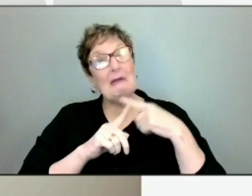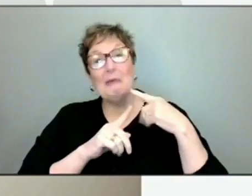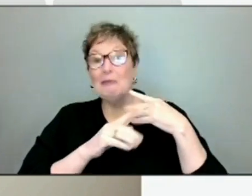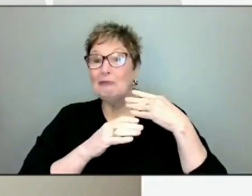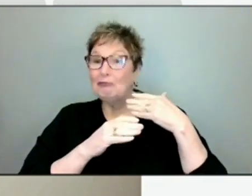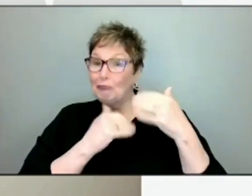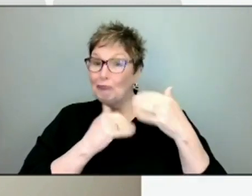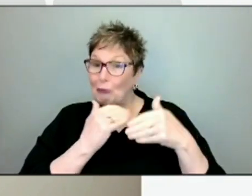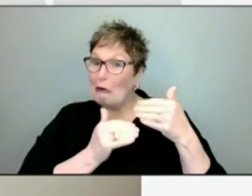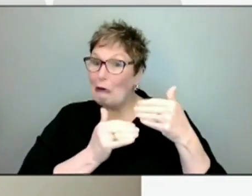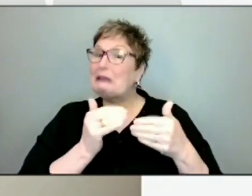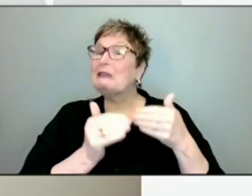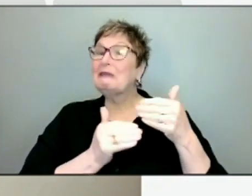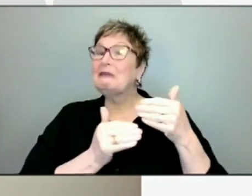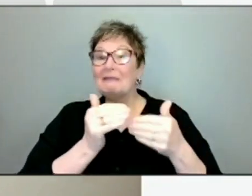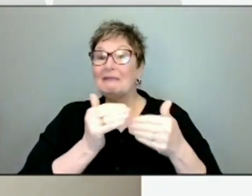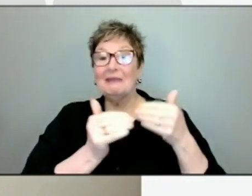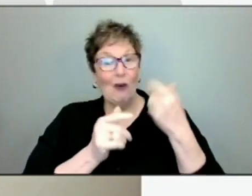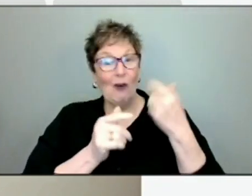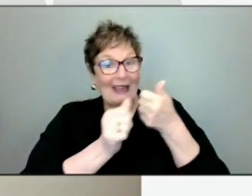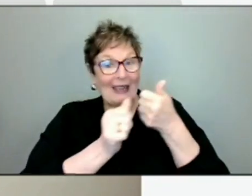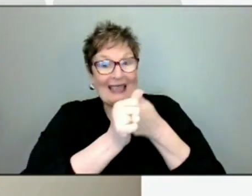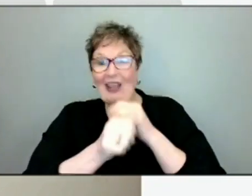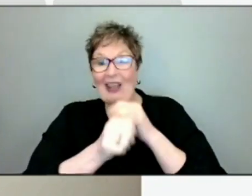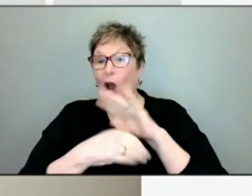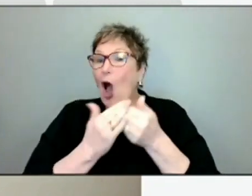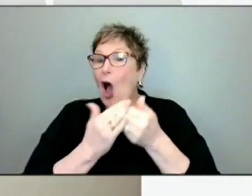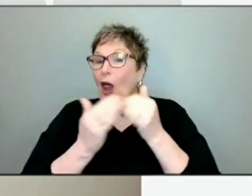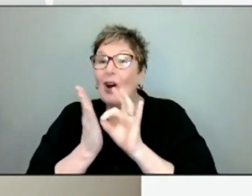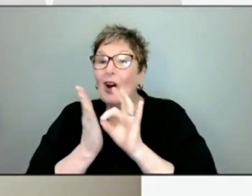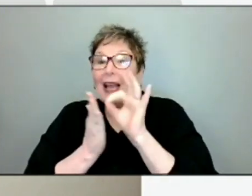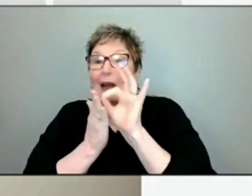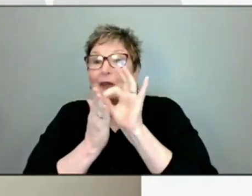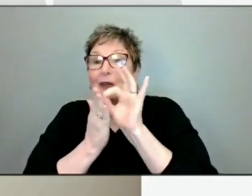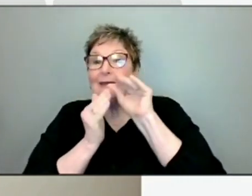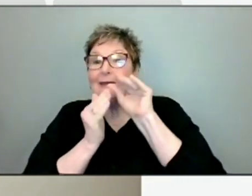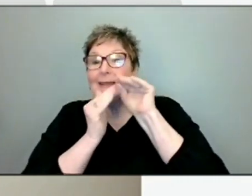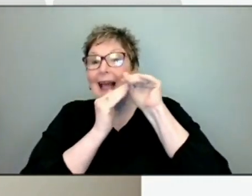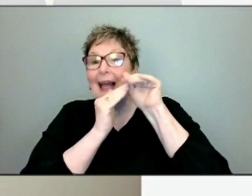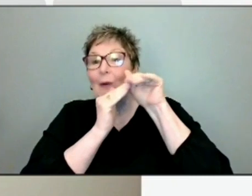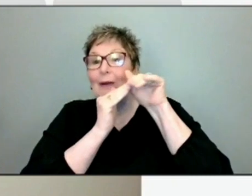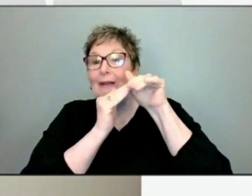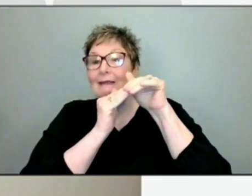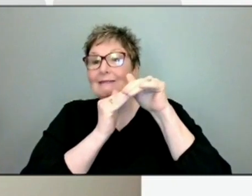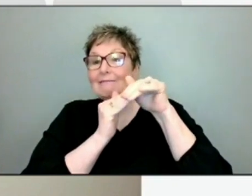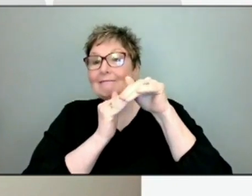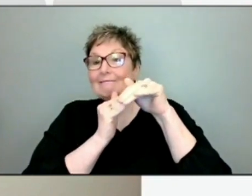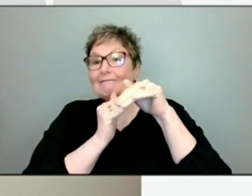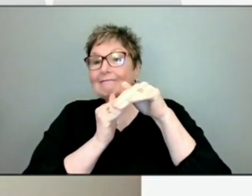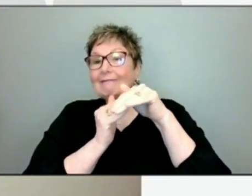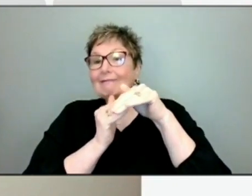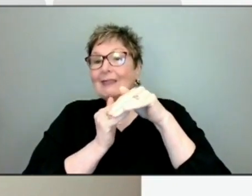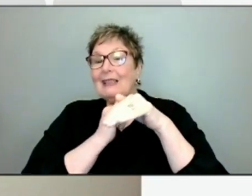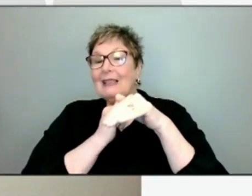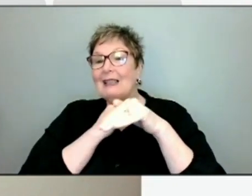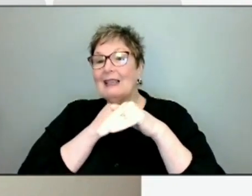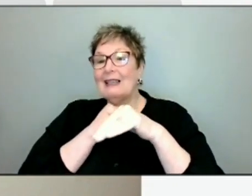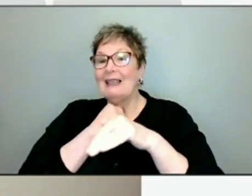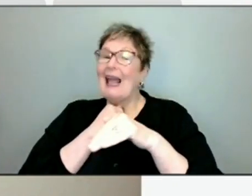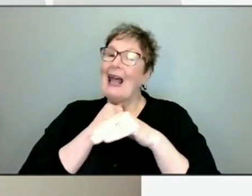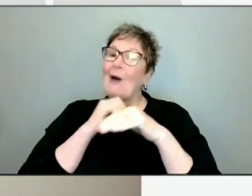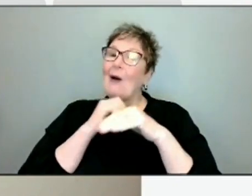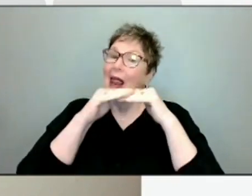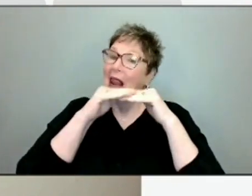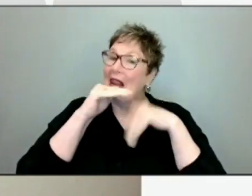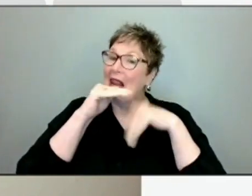all fronts. All of our case counts are continuing to go down forward. We are at the point where we're seeing fewer than 200